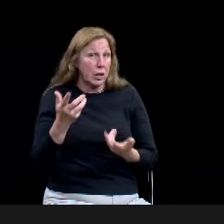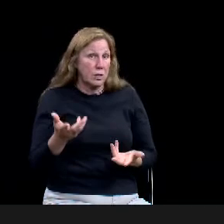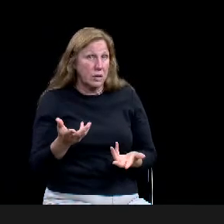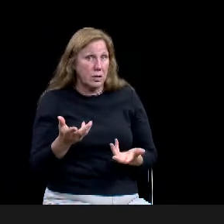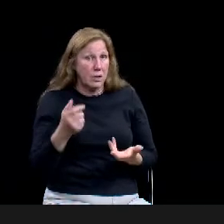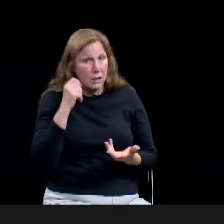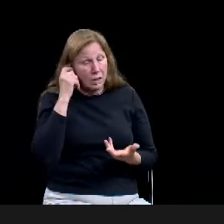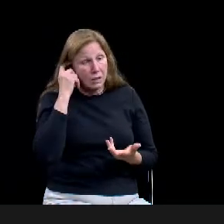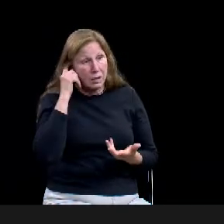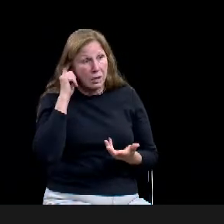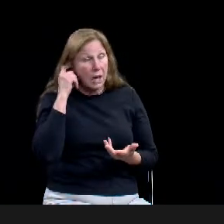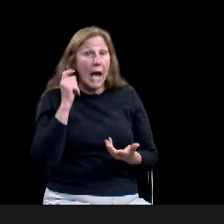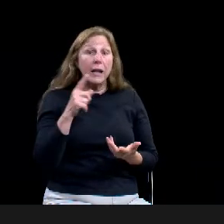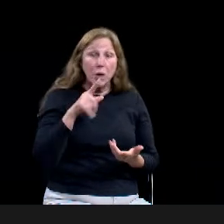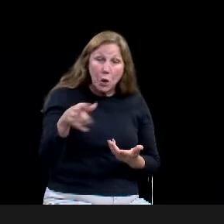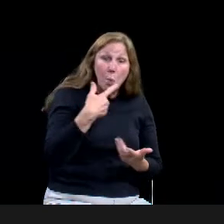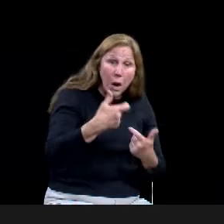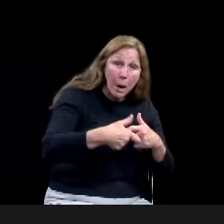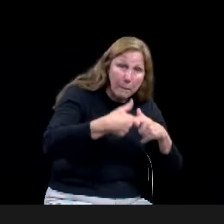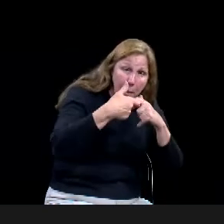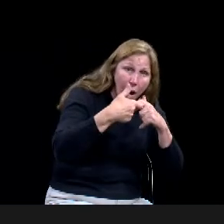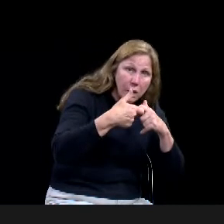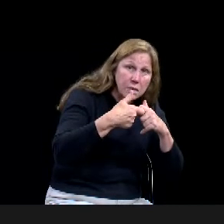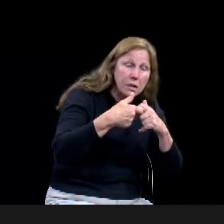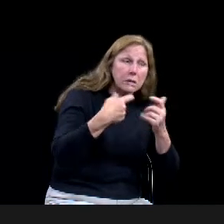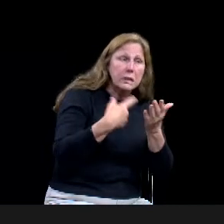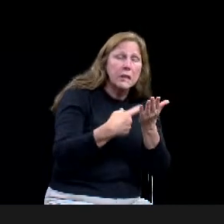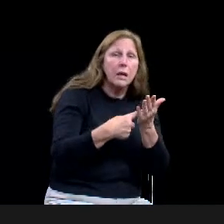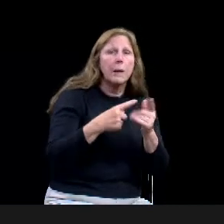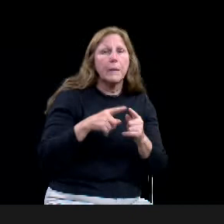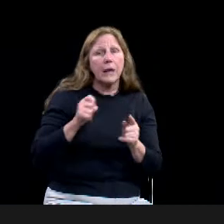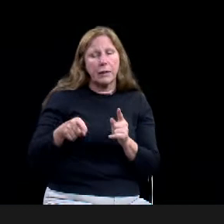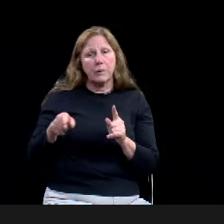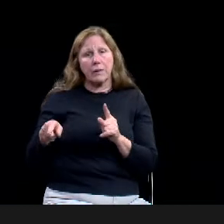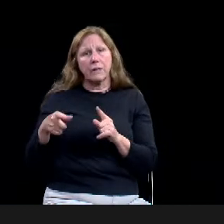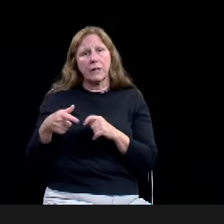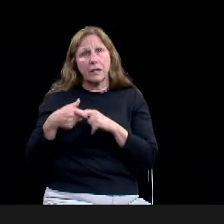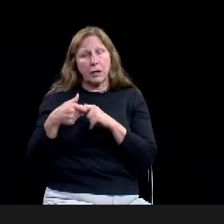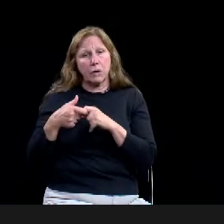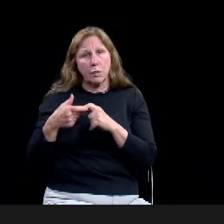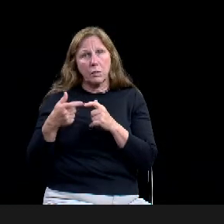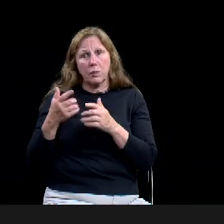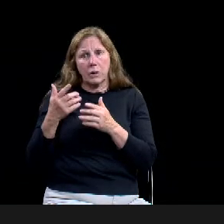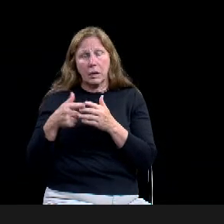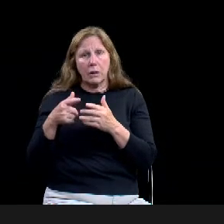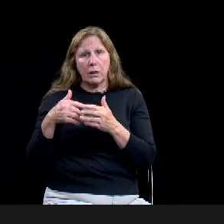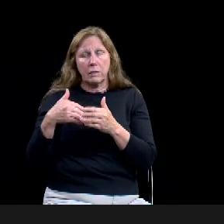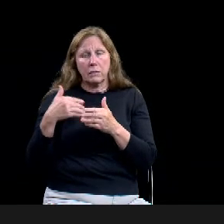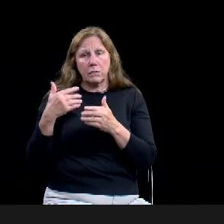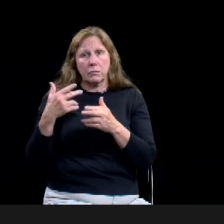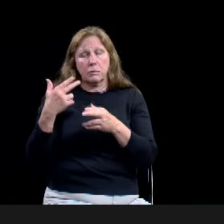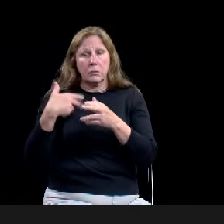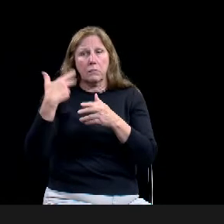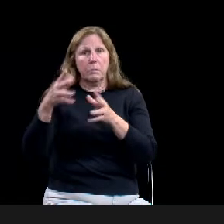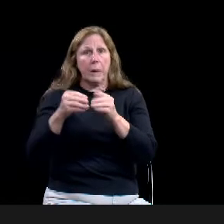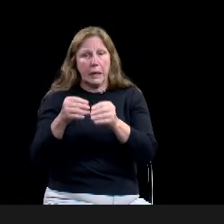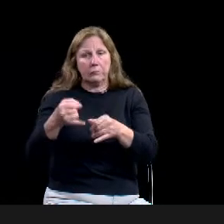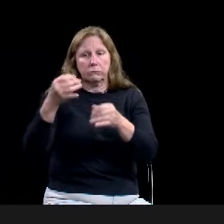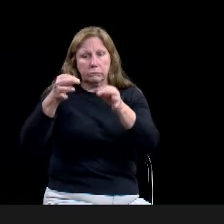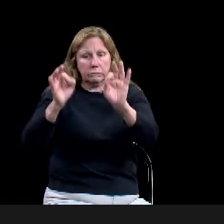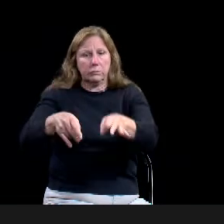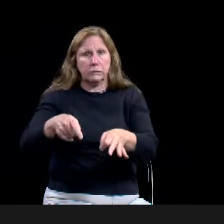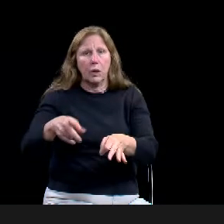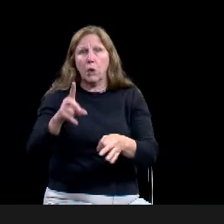or, or take some sort of action on this request. I don't, um, we, we can't continue it